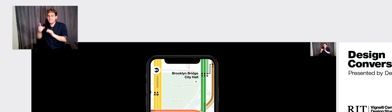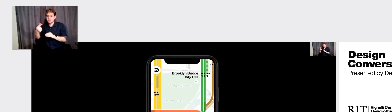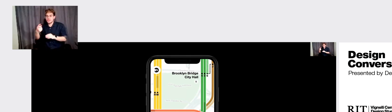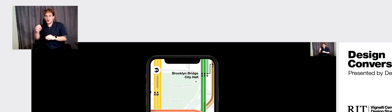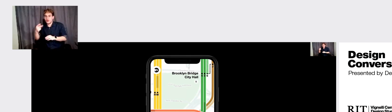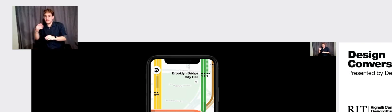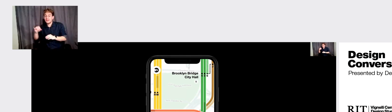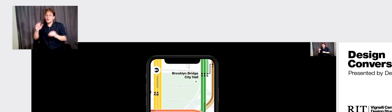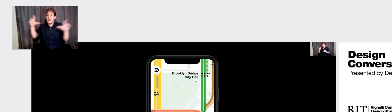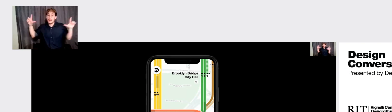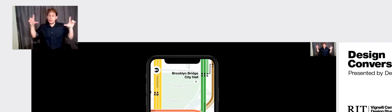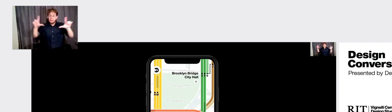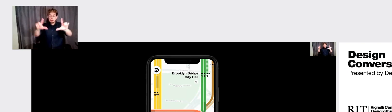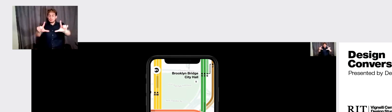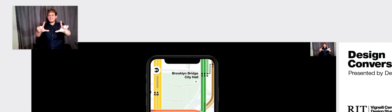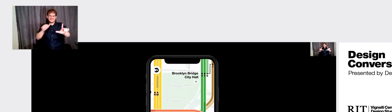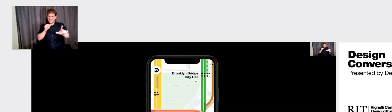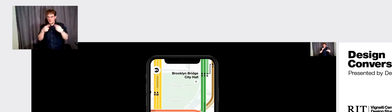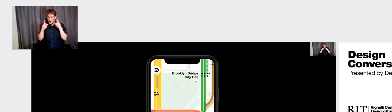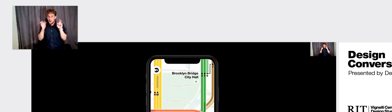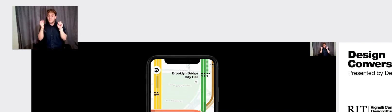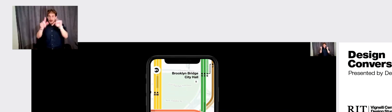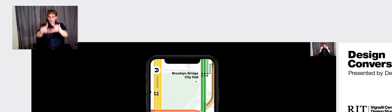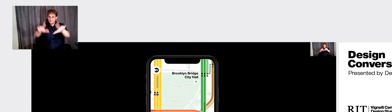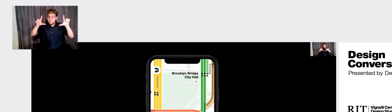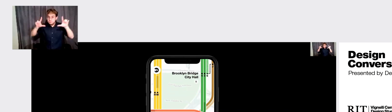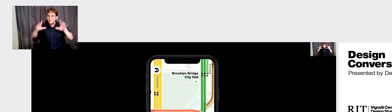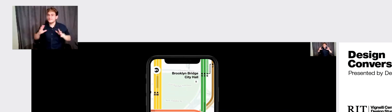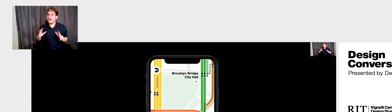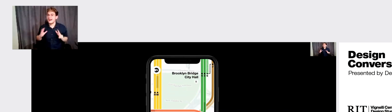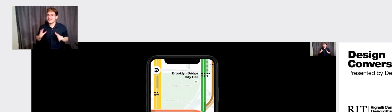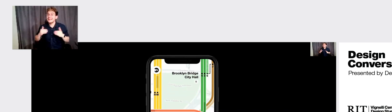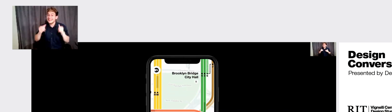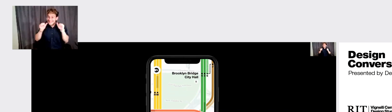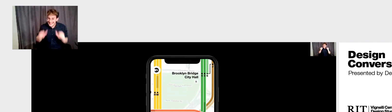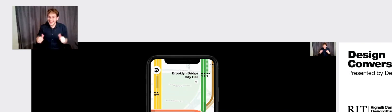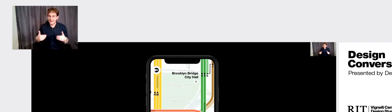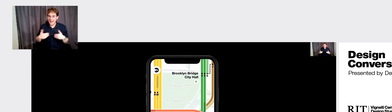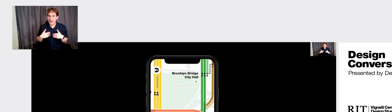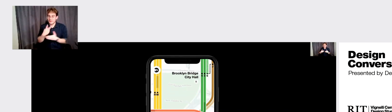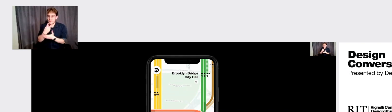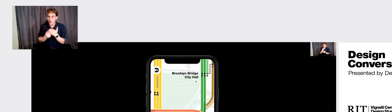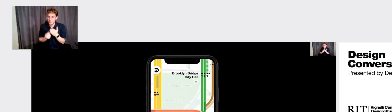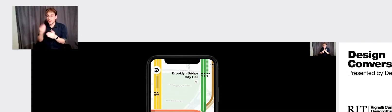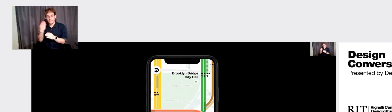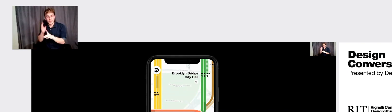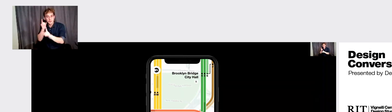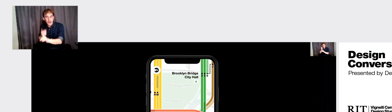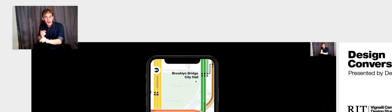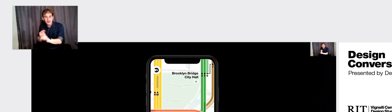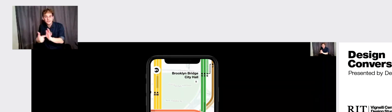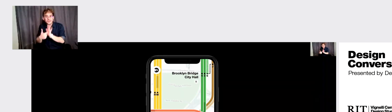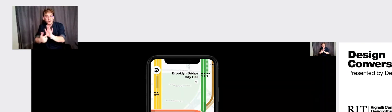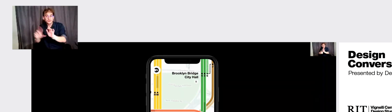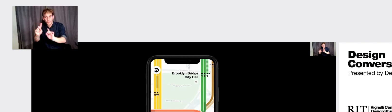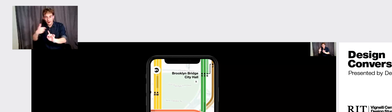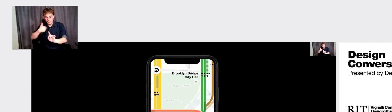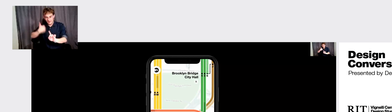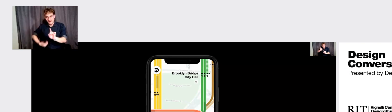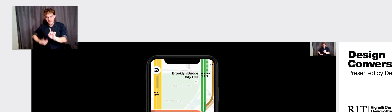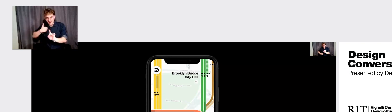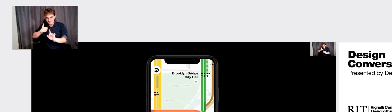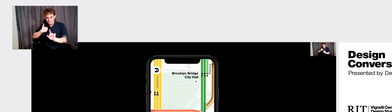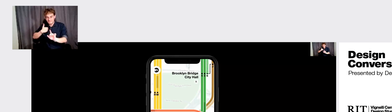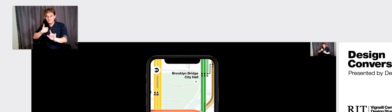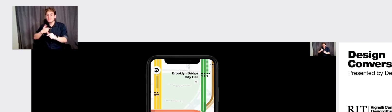but when you're in that sort of focus, um, it's fine. And you can then have the blue dot there, uh, that indicates in a precise way where you